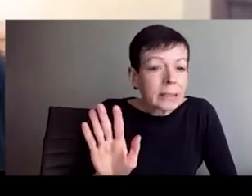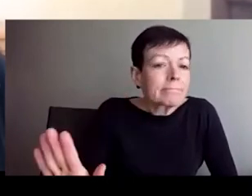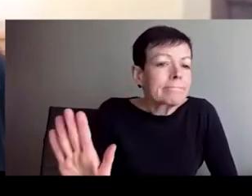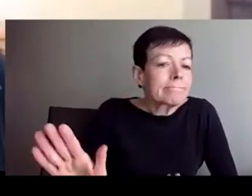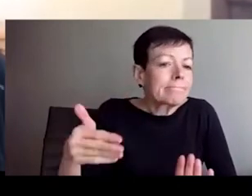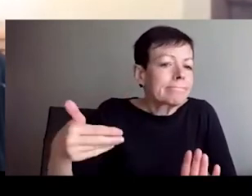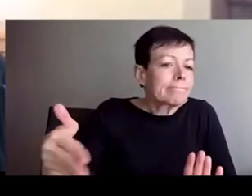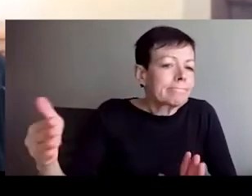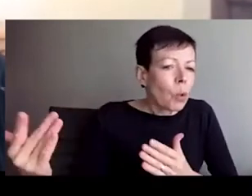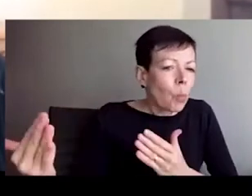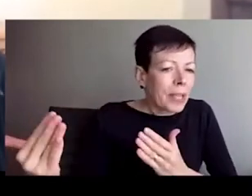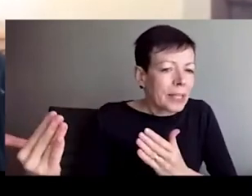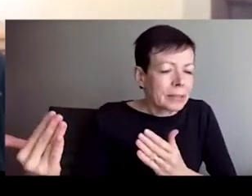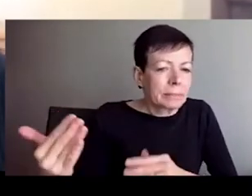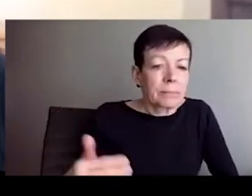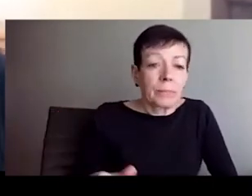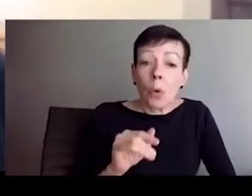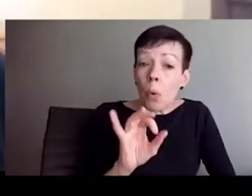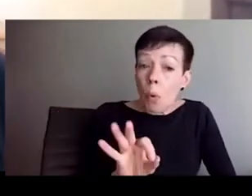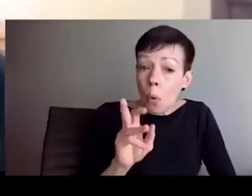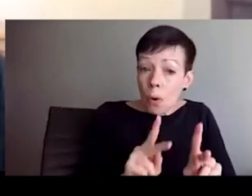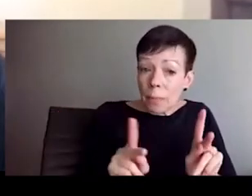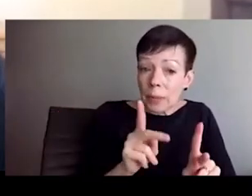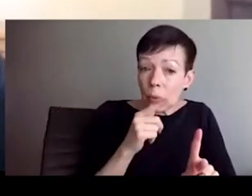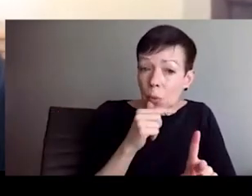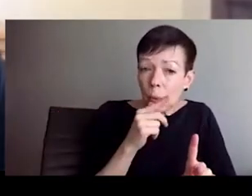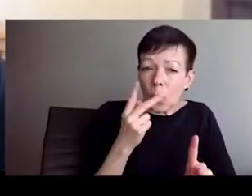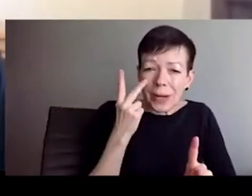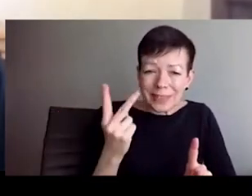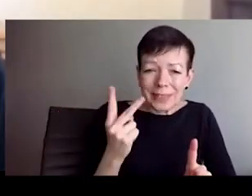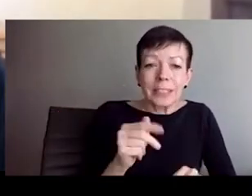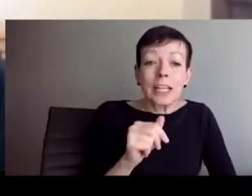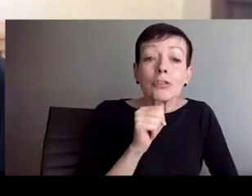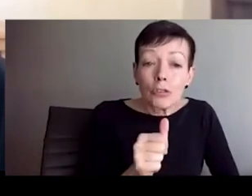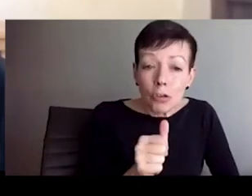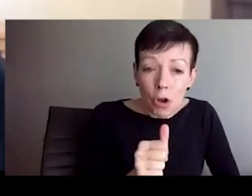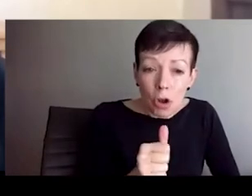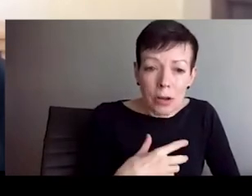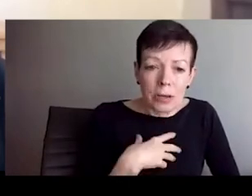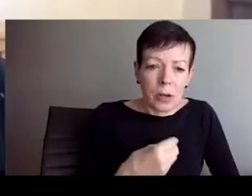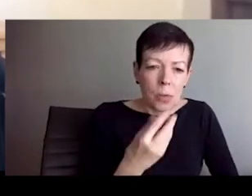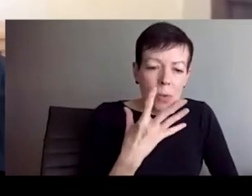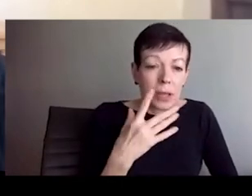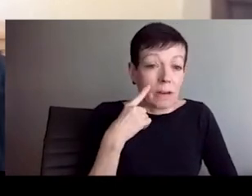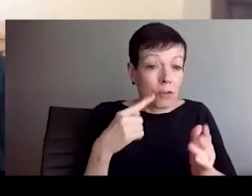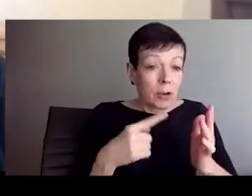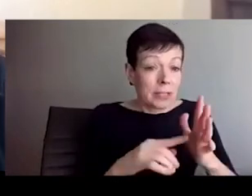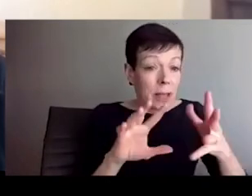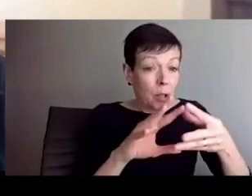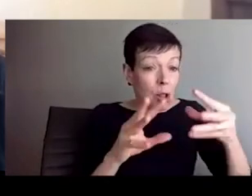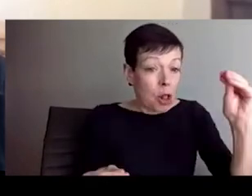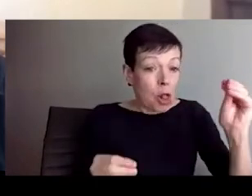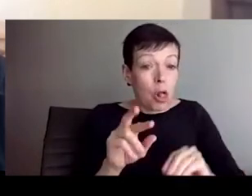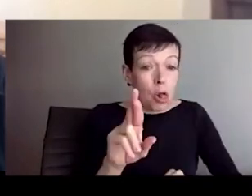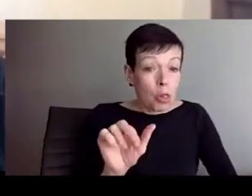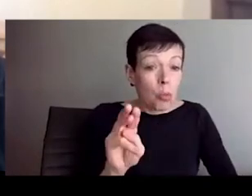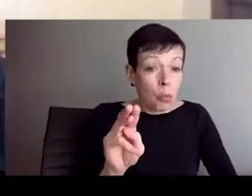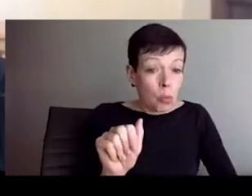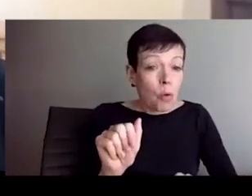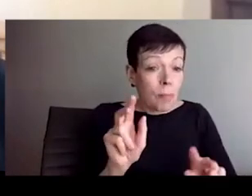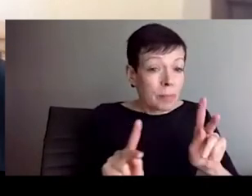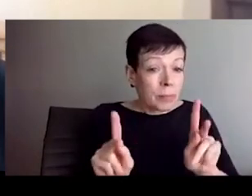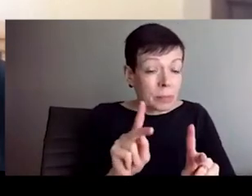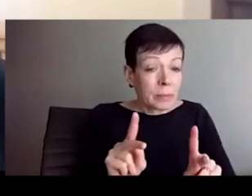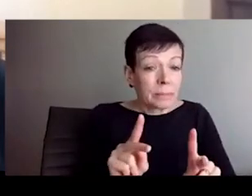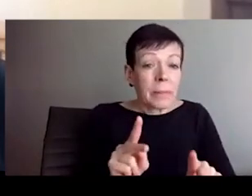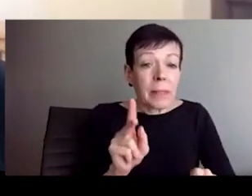are what's shaping what happens at borders. And so this is not an American or Western framework that we're inputting, but